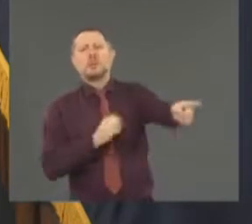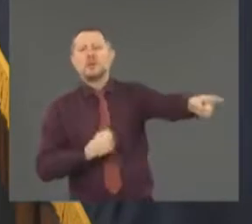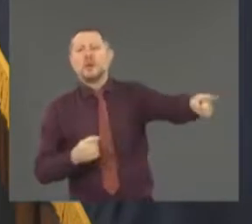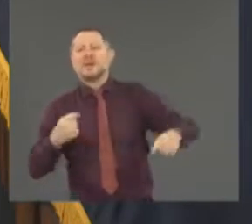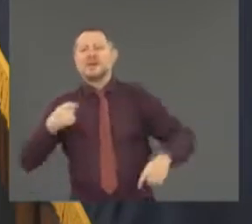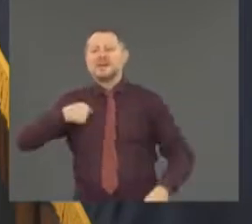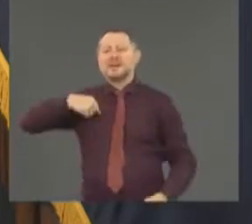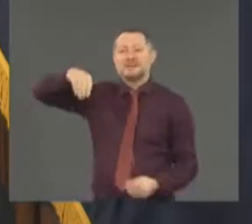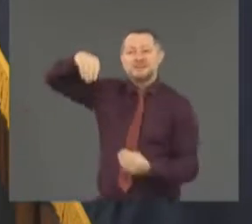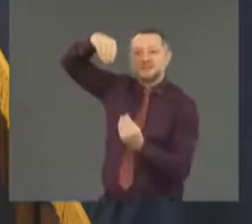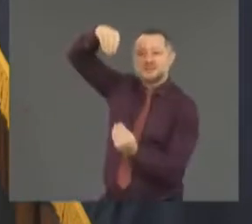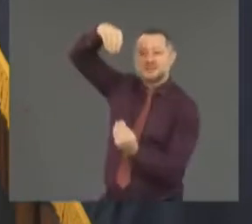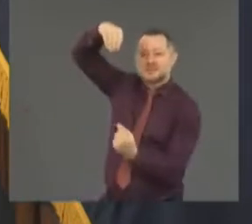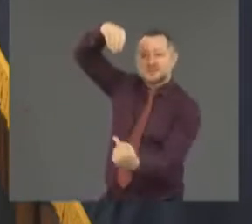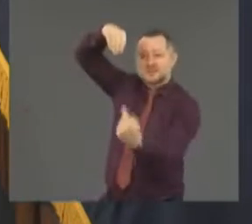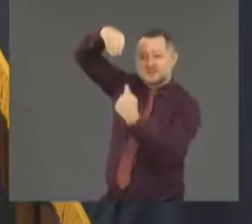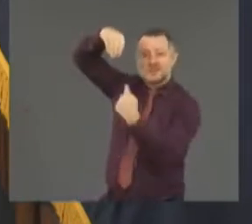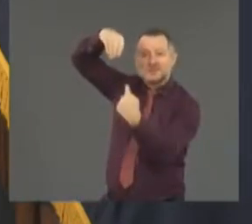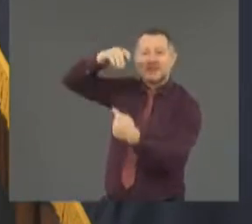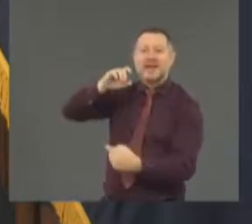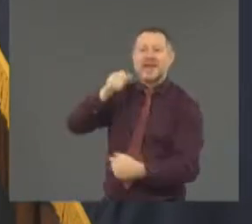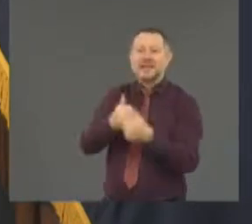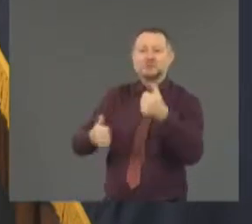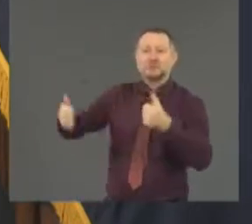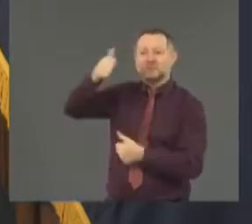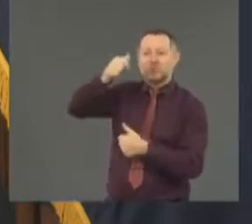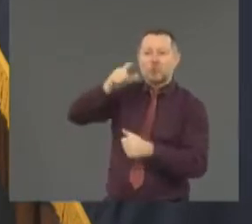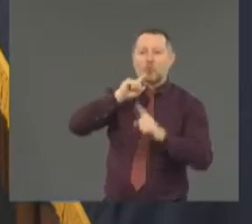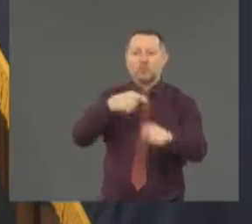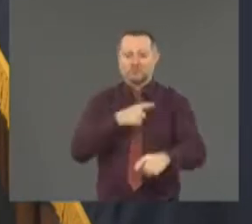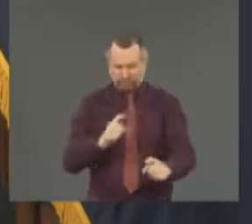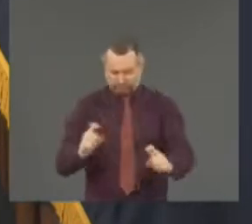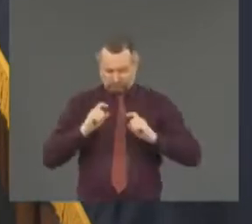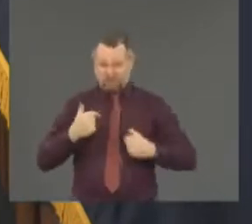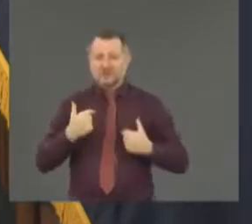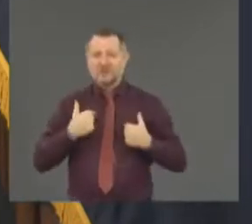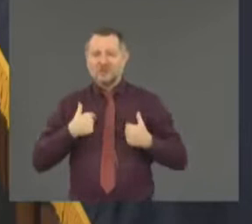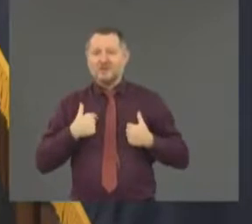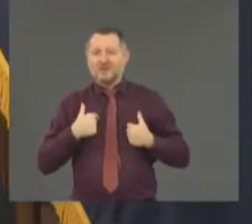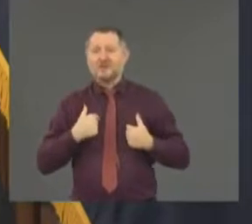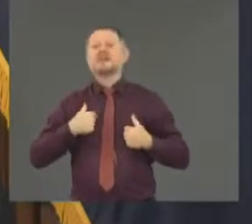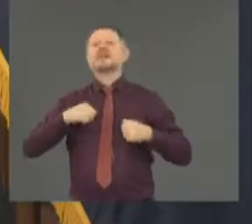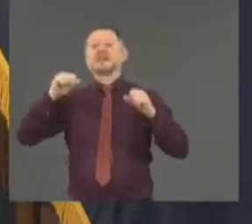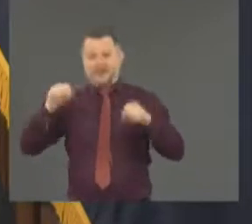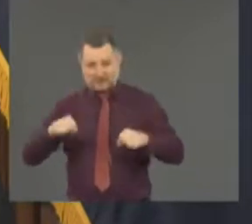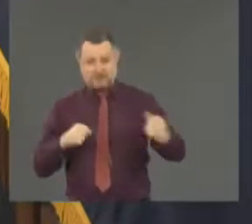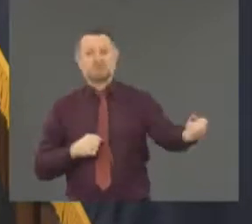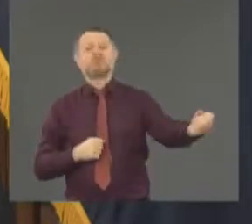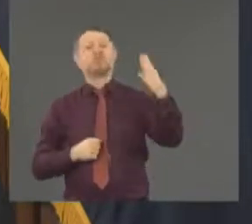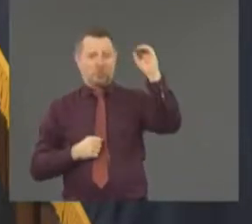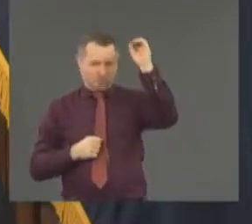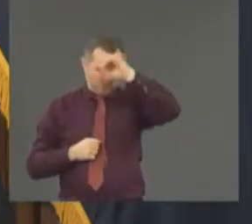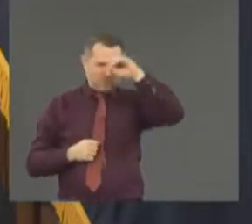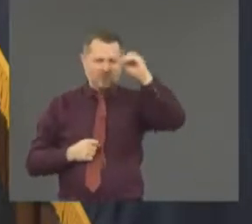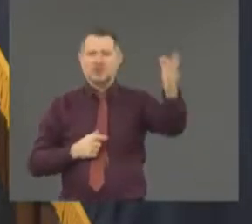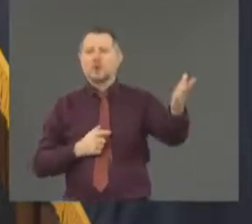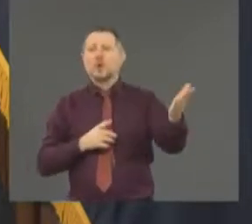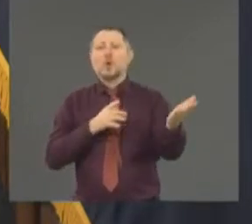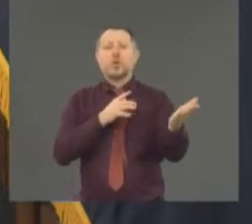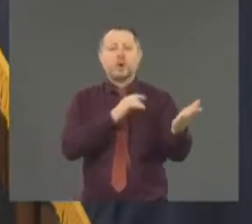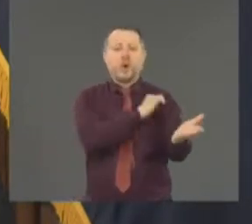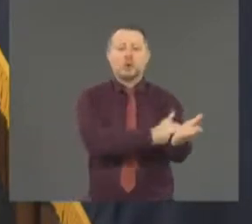legal authority. He could have an opinion but he has no authority. So I didn't